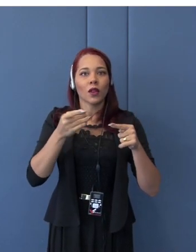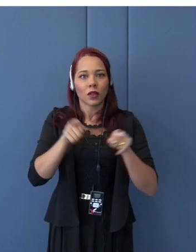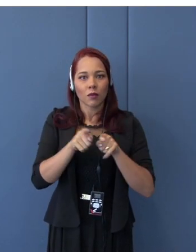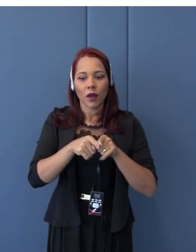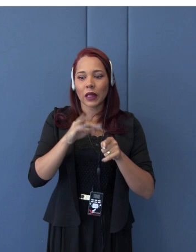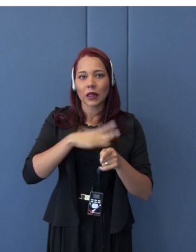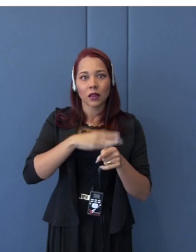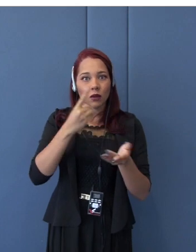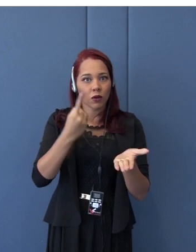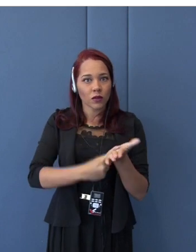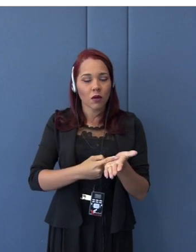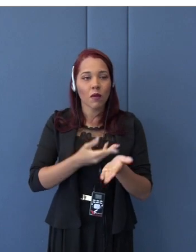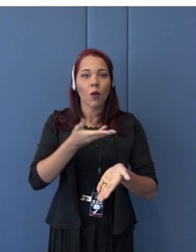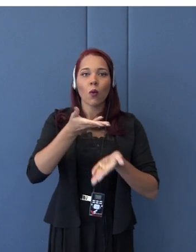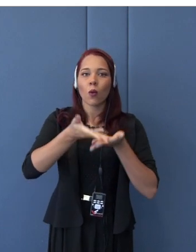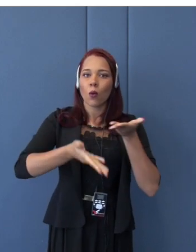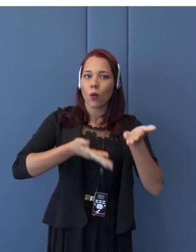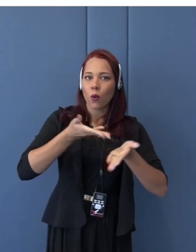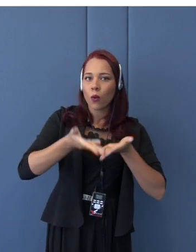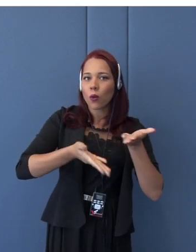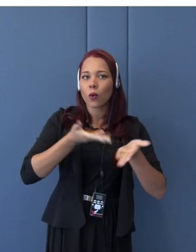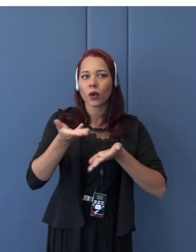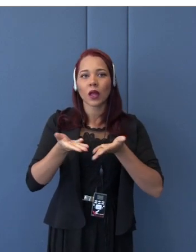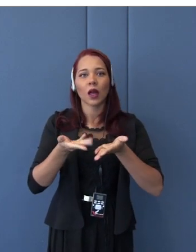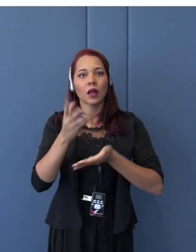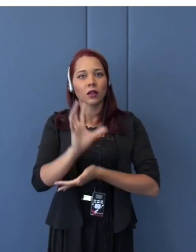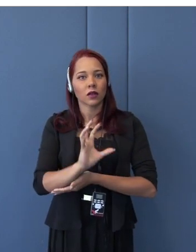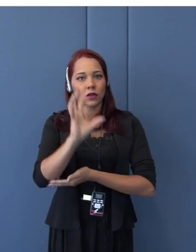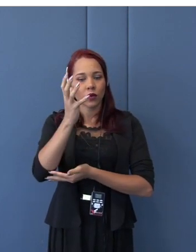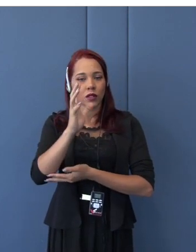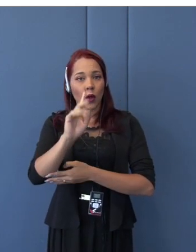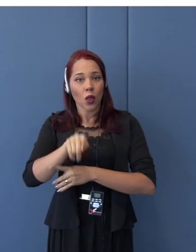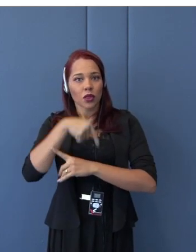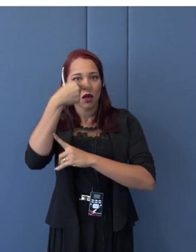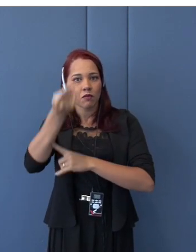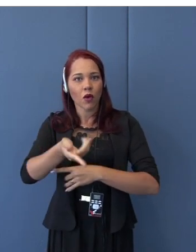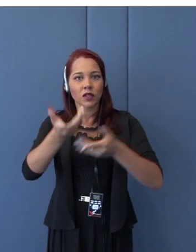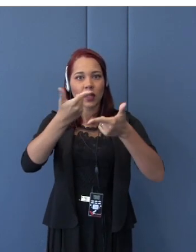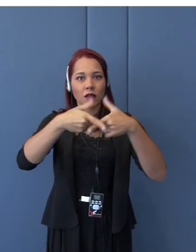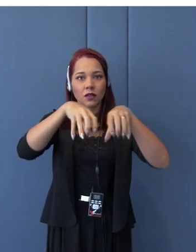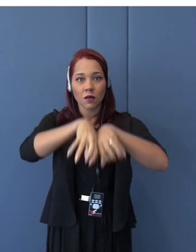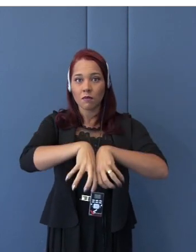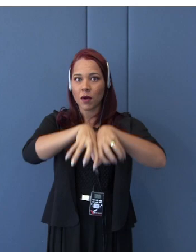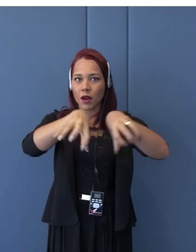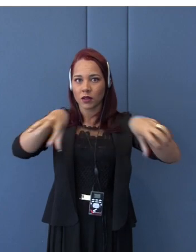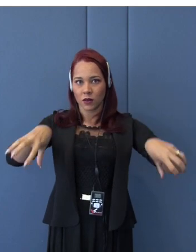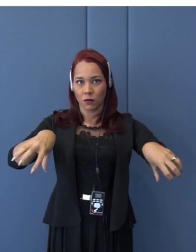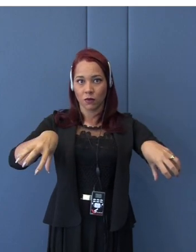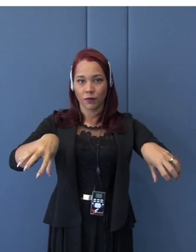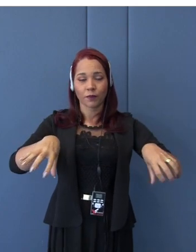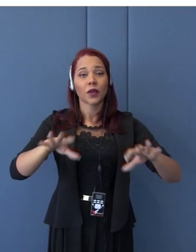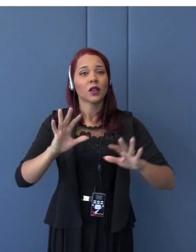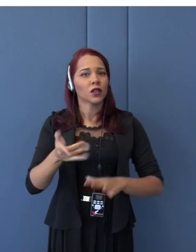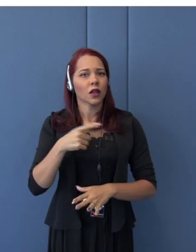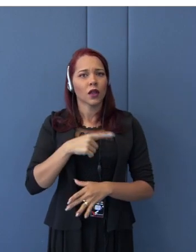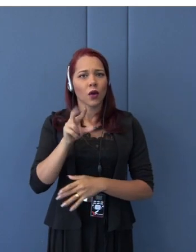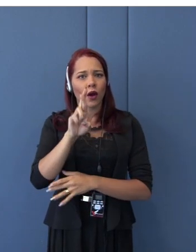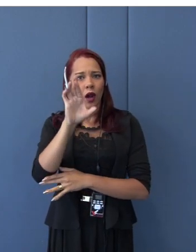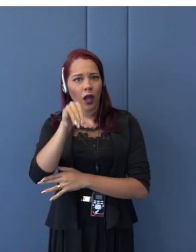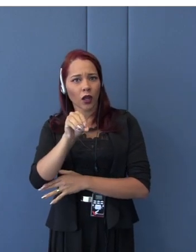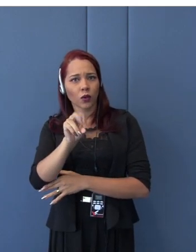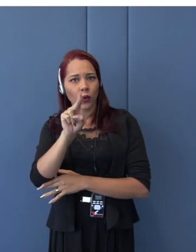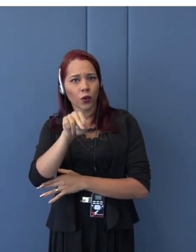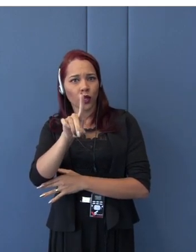post-Brexit situation between two countries? Since United Kingdom has been covered by common